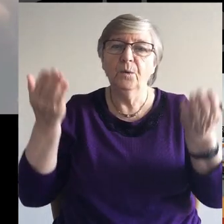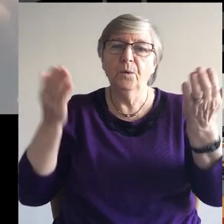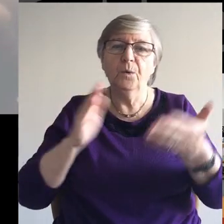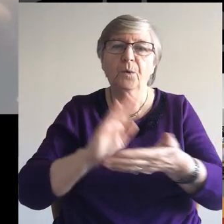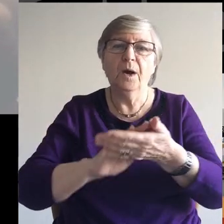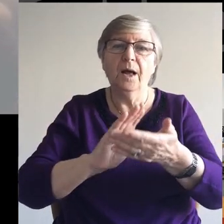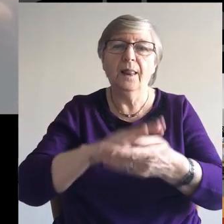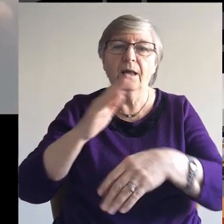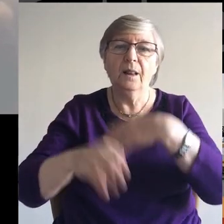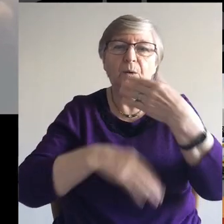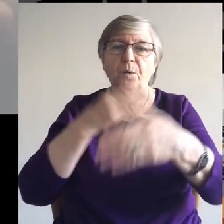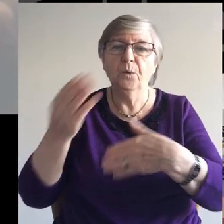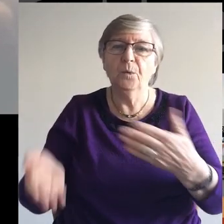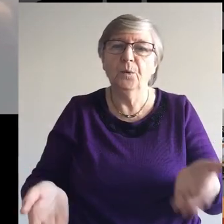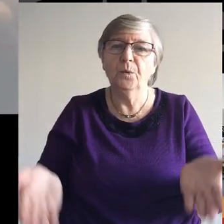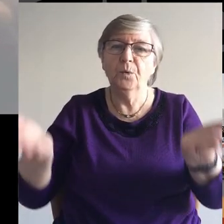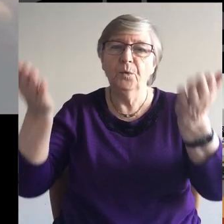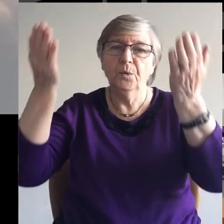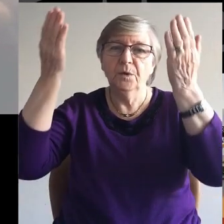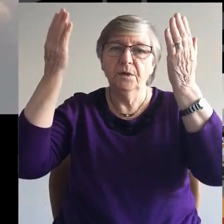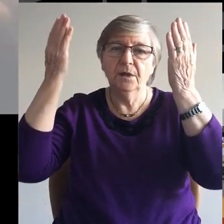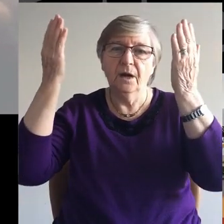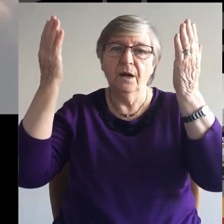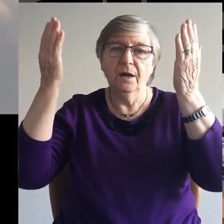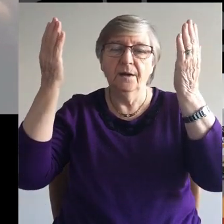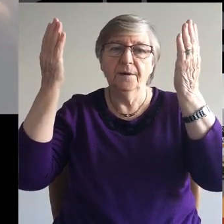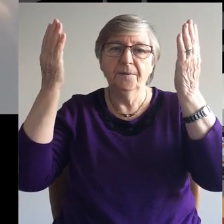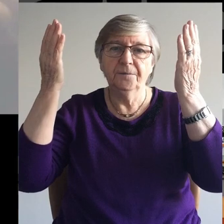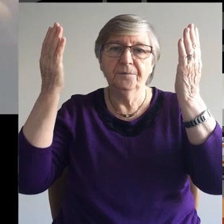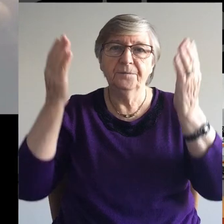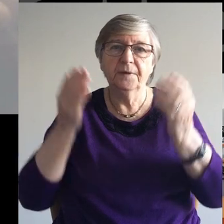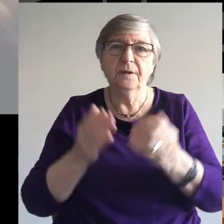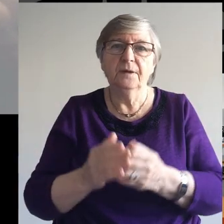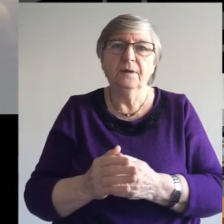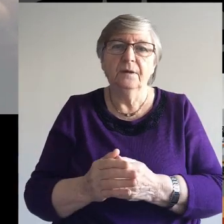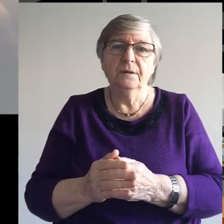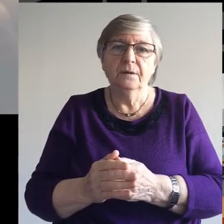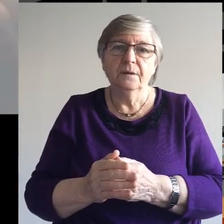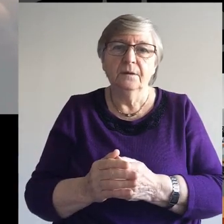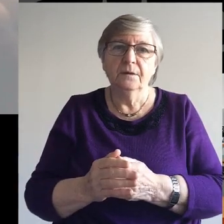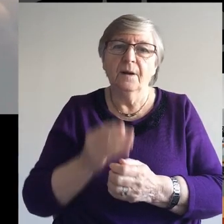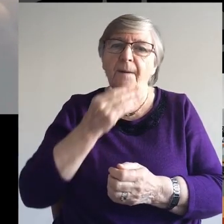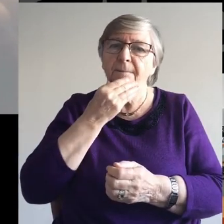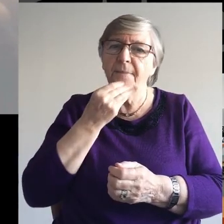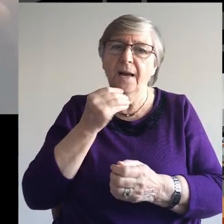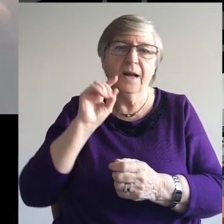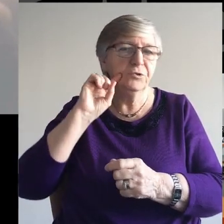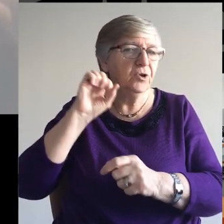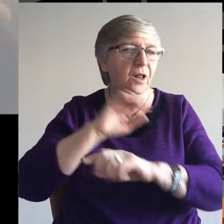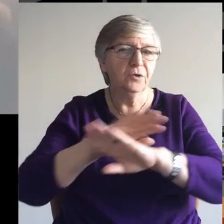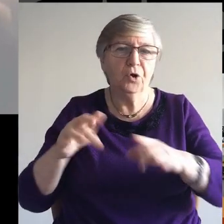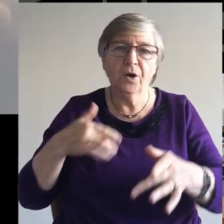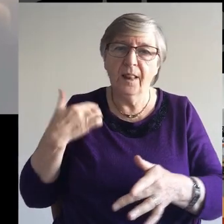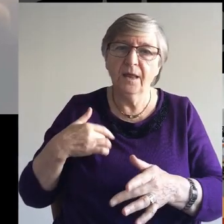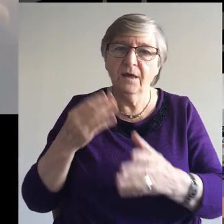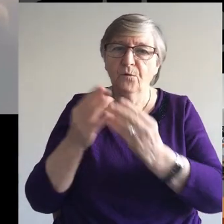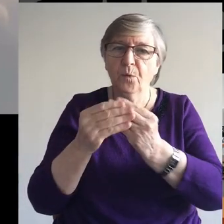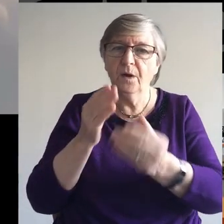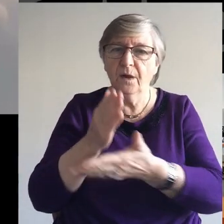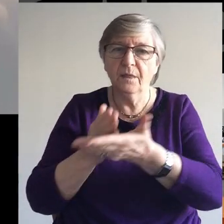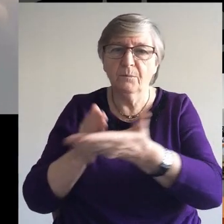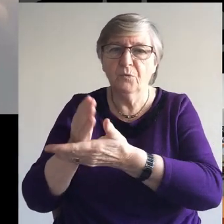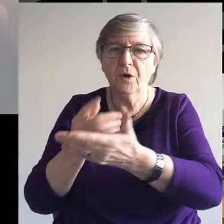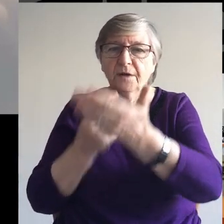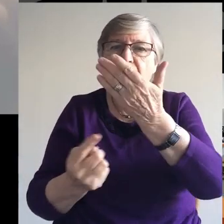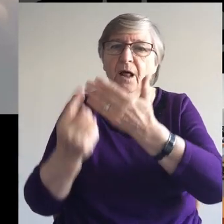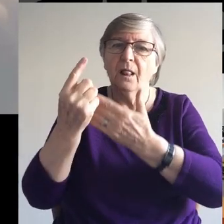Alleluia. Alleluia. Alleluia. Alleluia. shall not live by